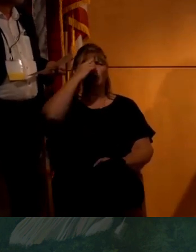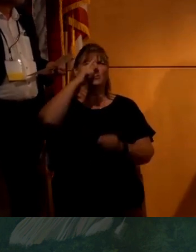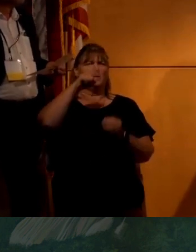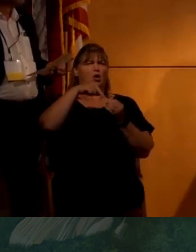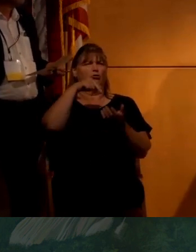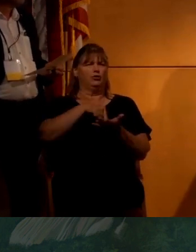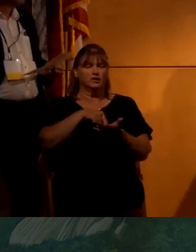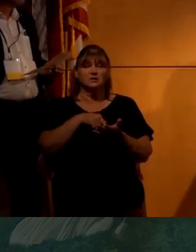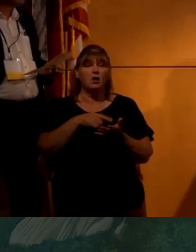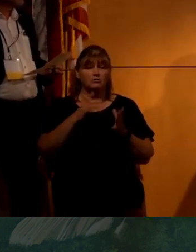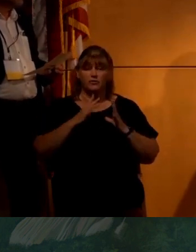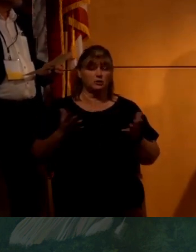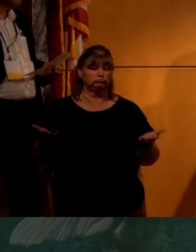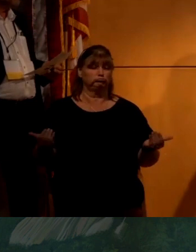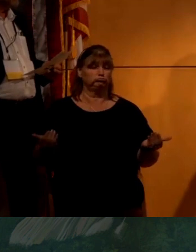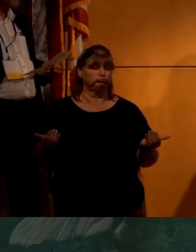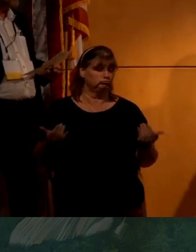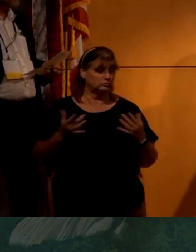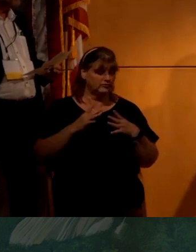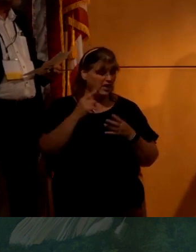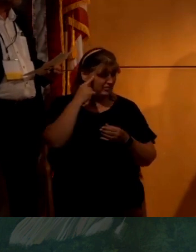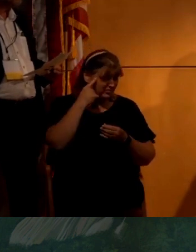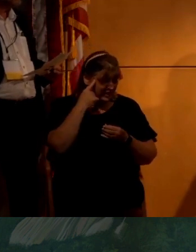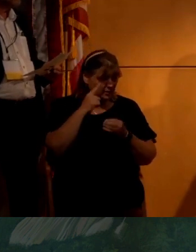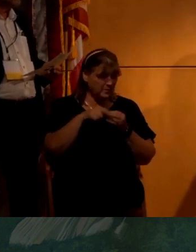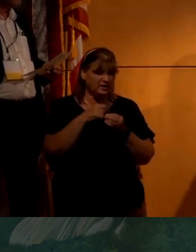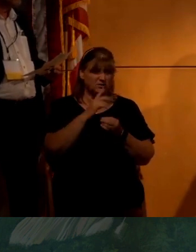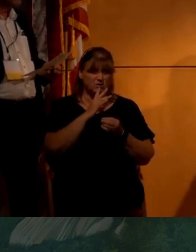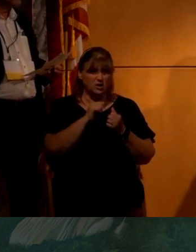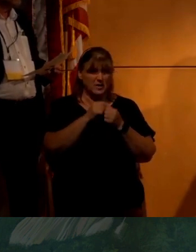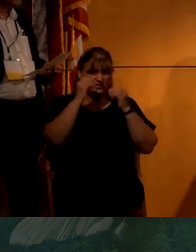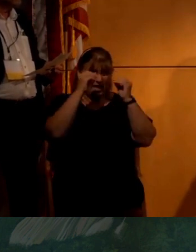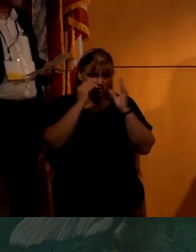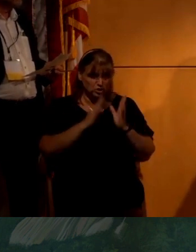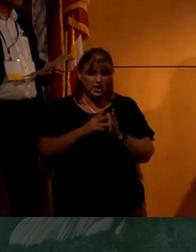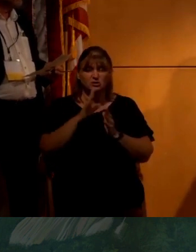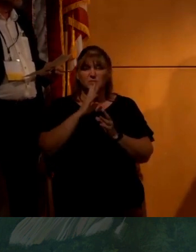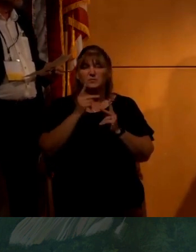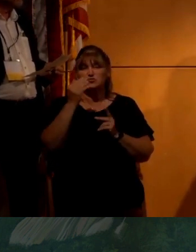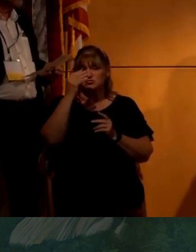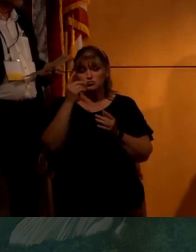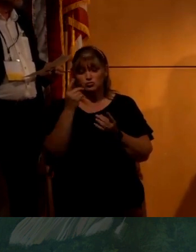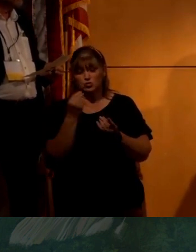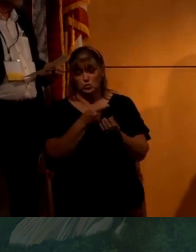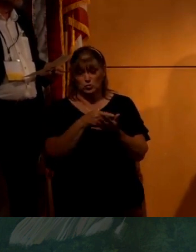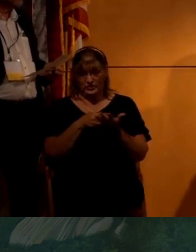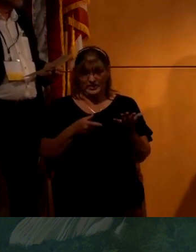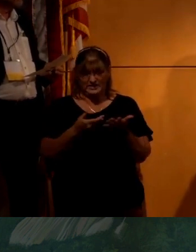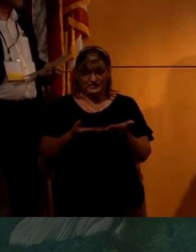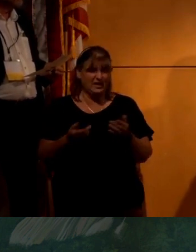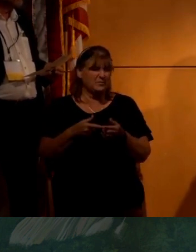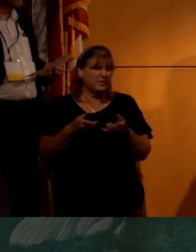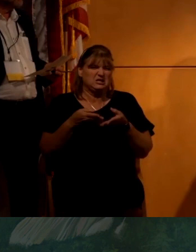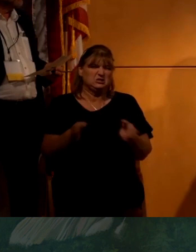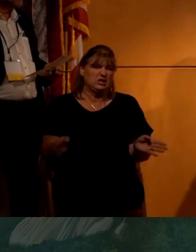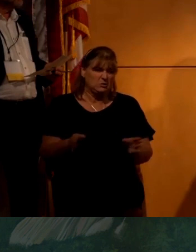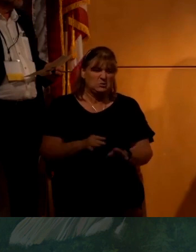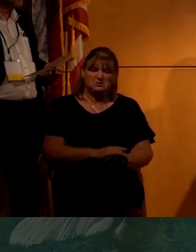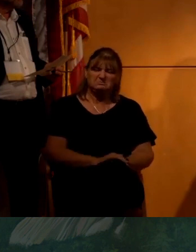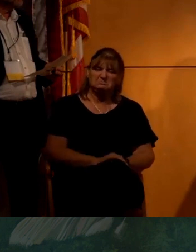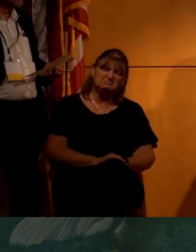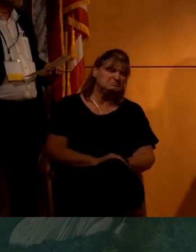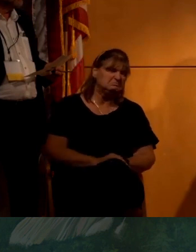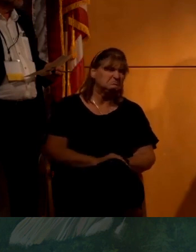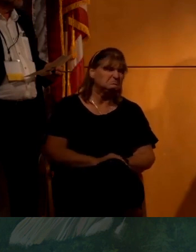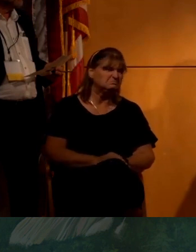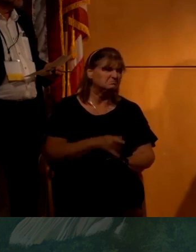about this. I'm all for it. Yeah, absolutely. Think about it and talk to the educators, talk to folks who do this kind of thing. Um, but in general, I wouldn't get